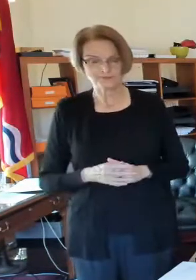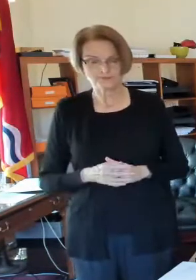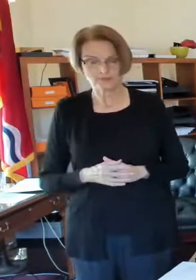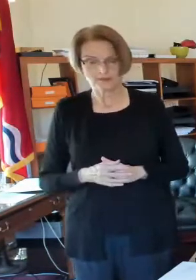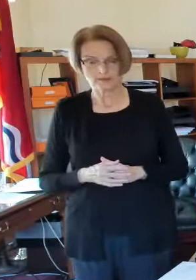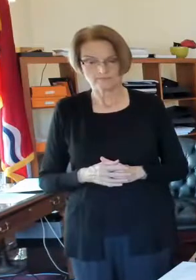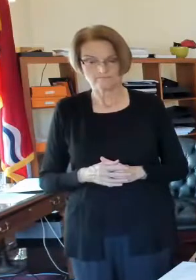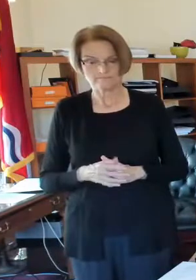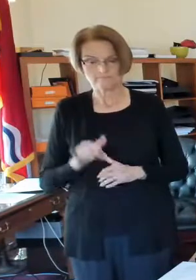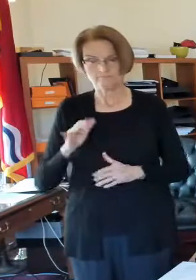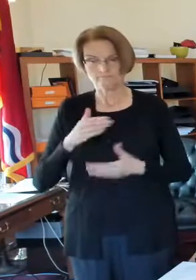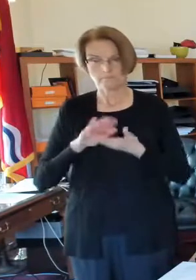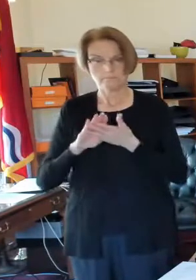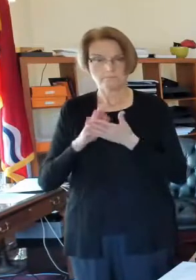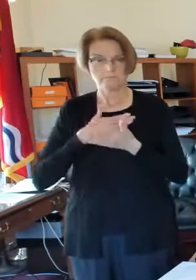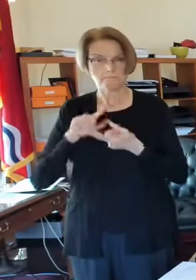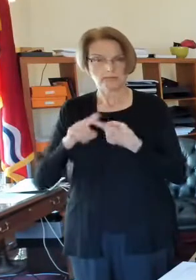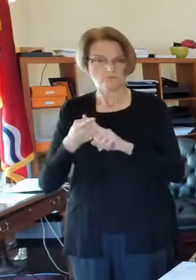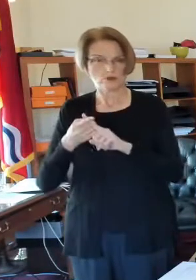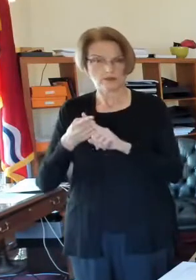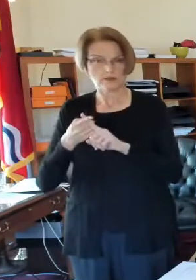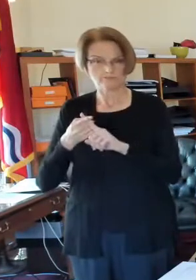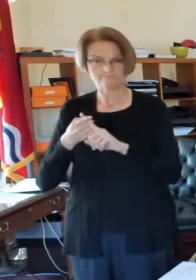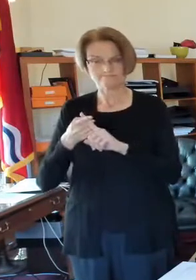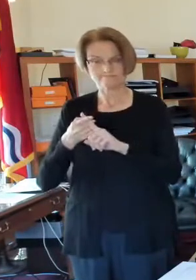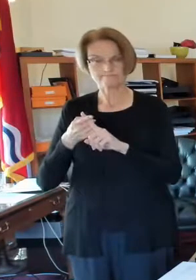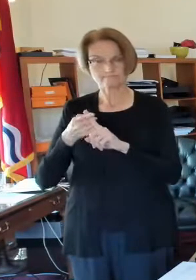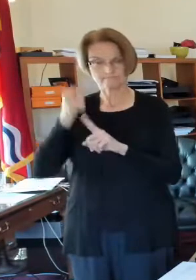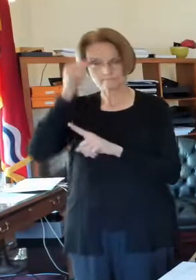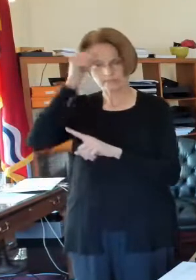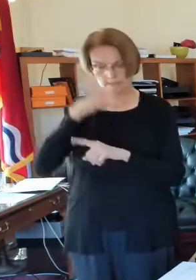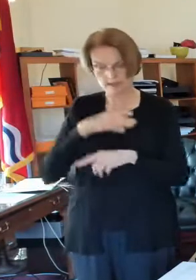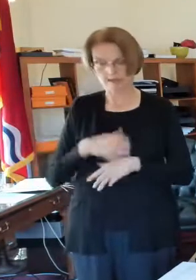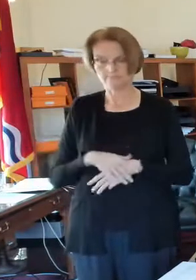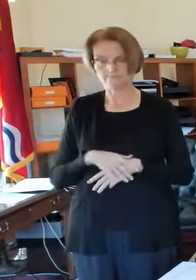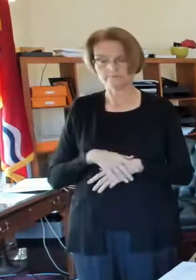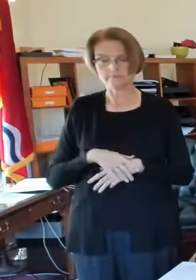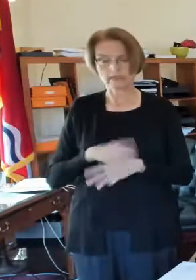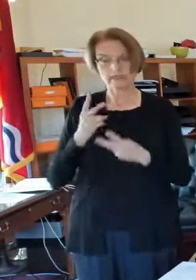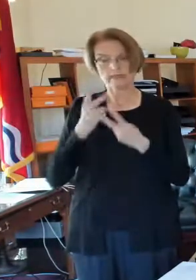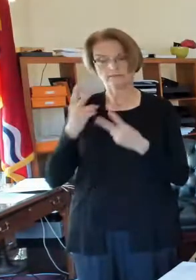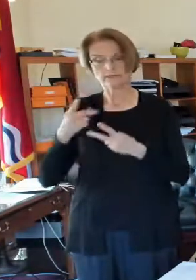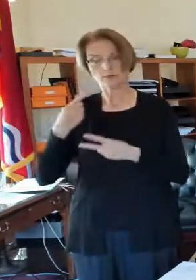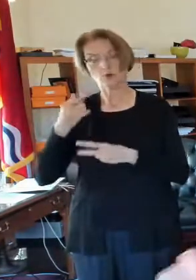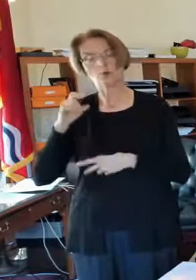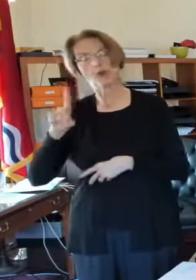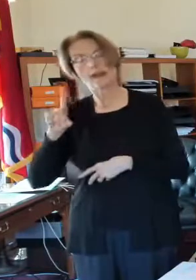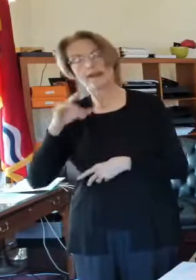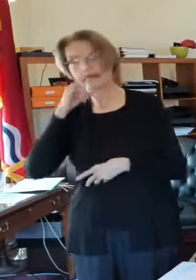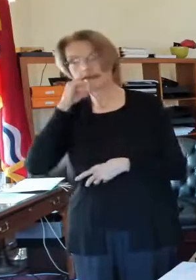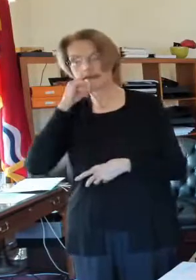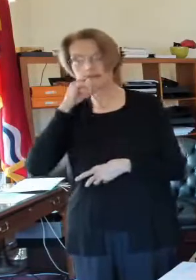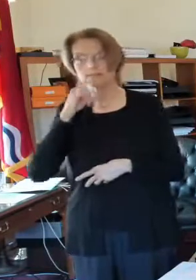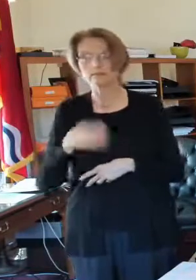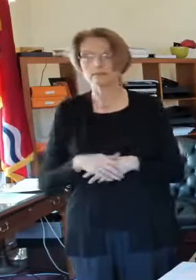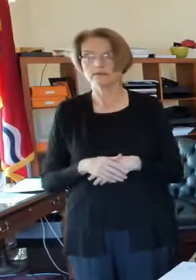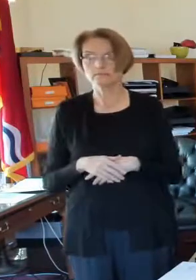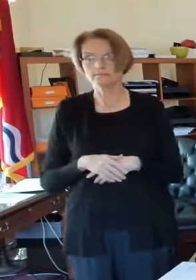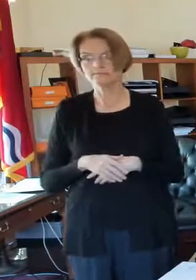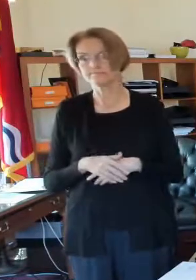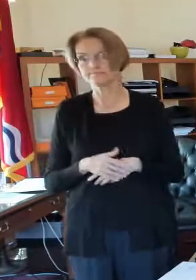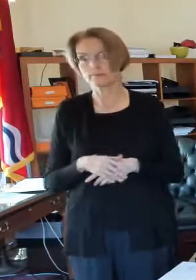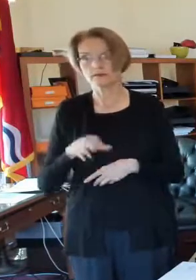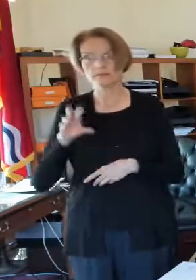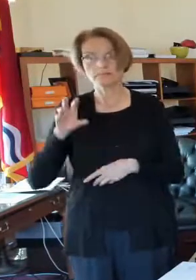and he went over to see his grandkids. His grandkids are like, I don't know, maybe sixth